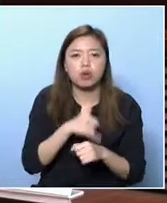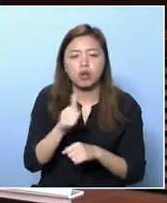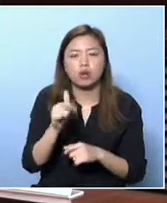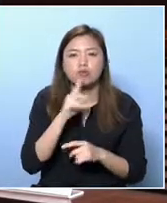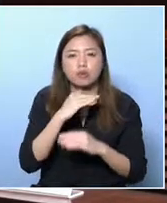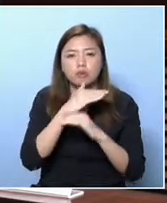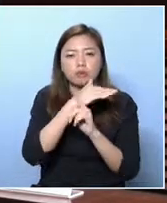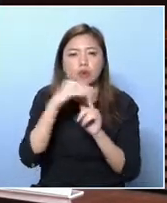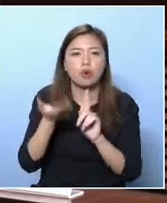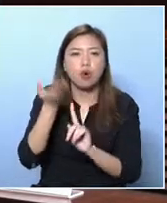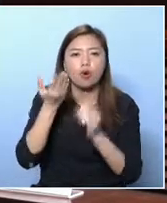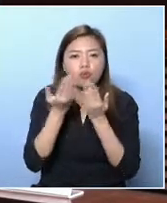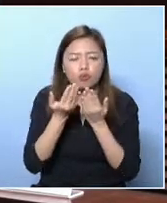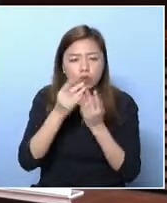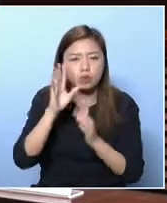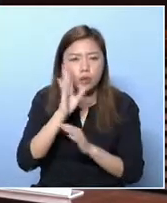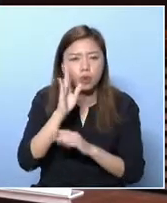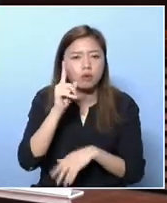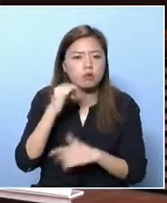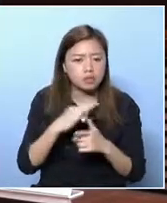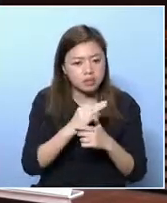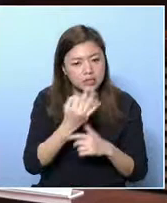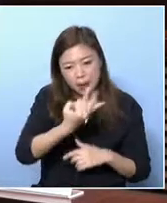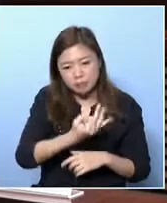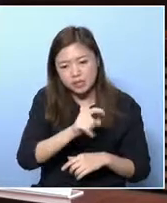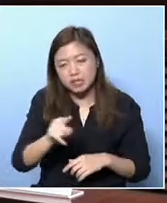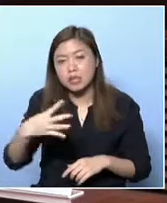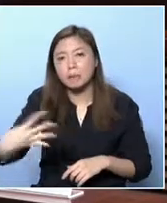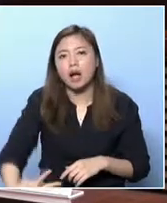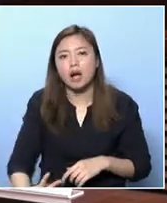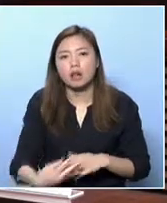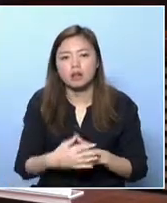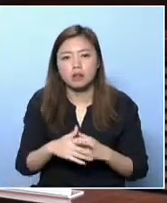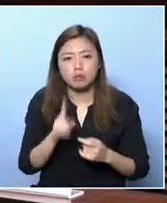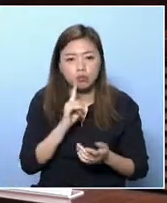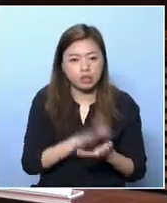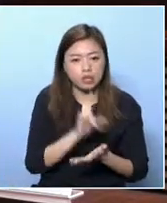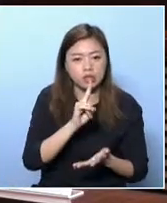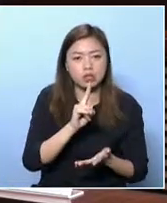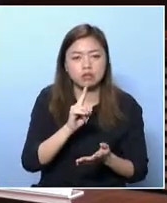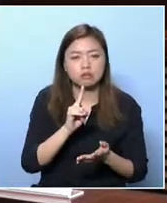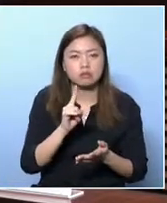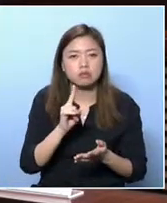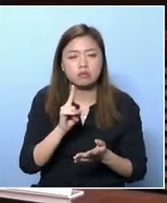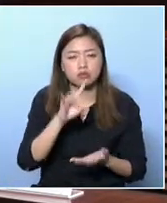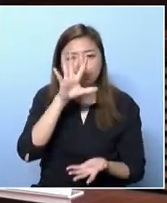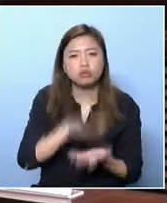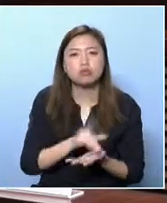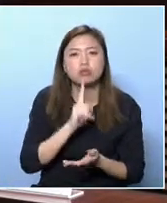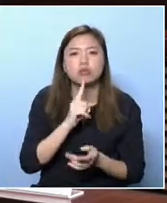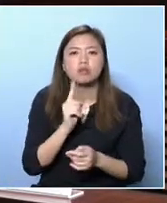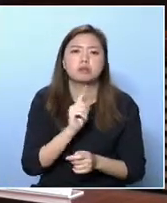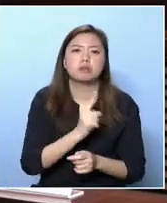English-speaking countries and universities. Well,